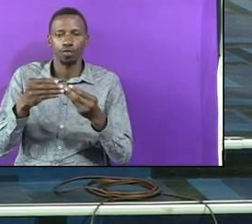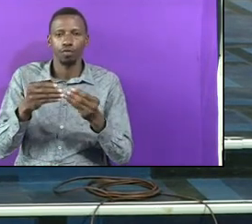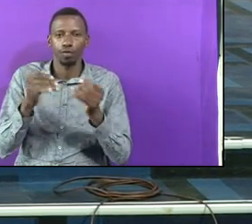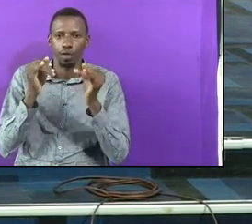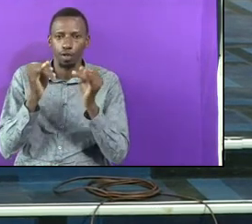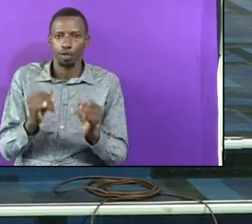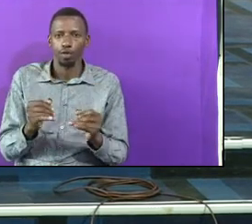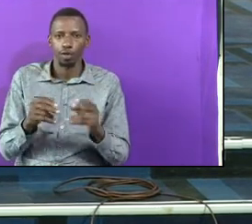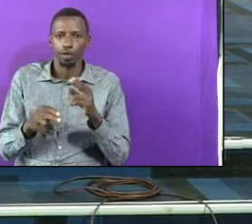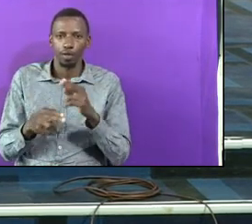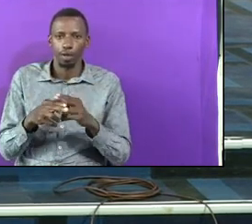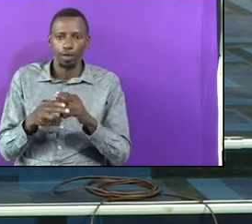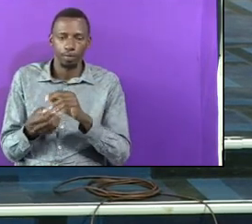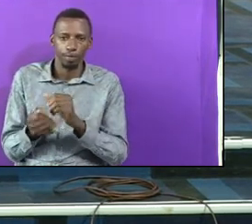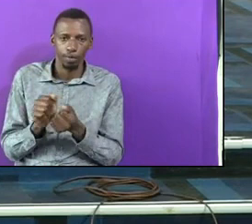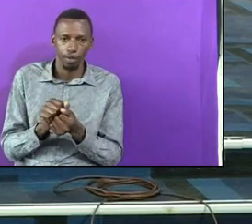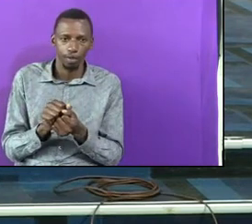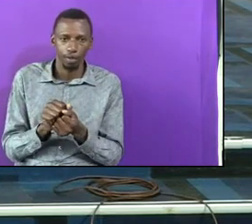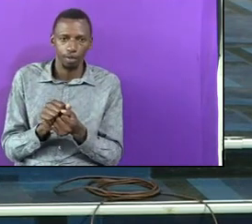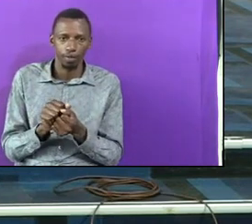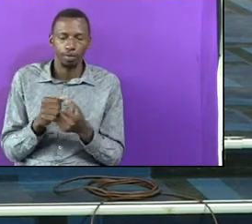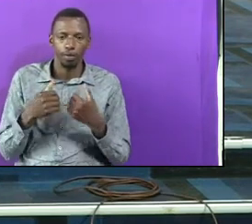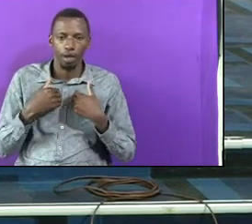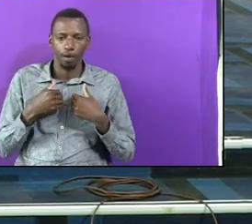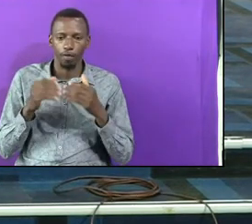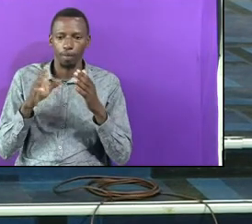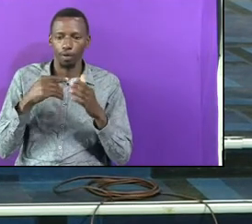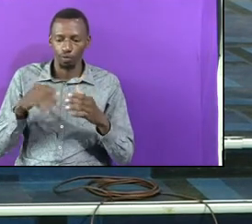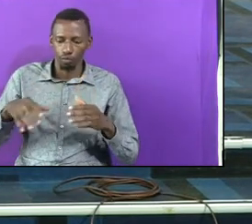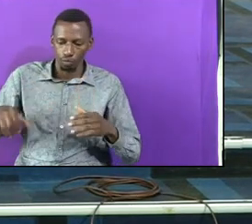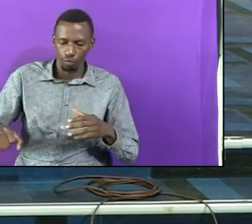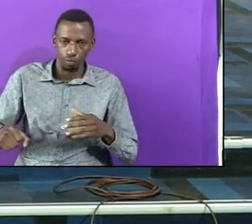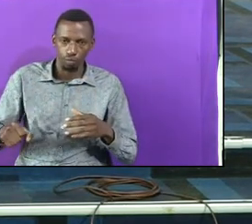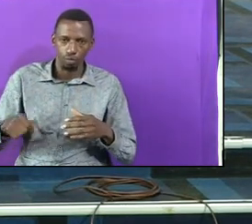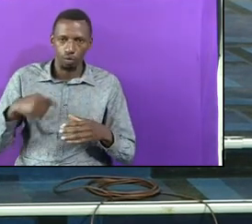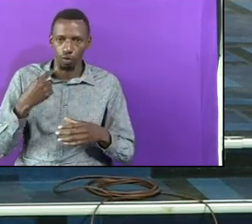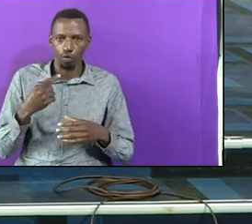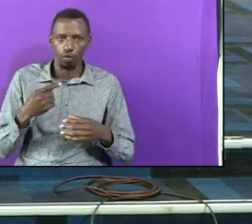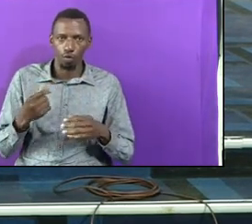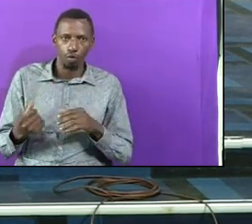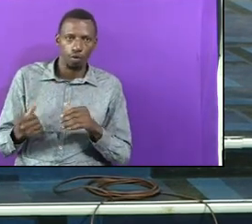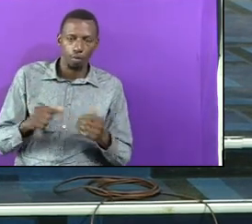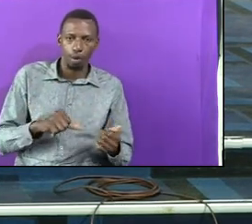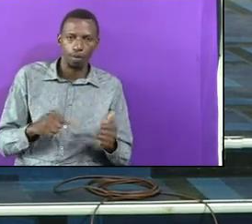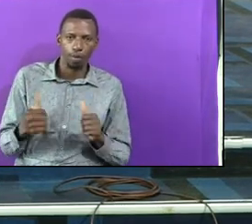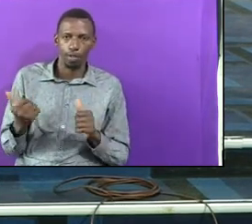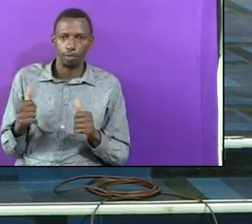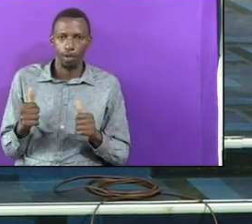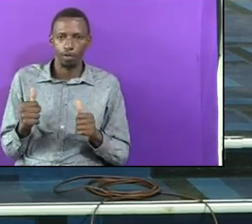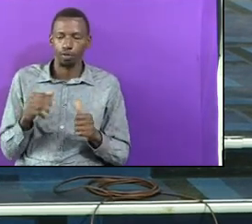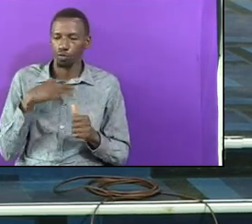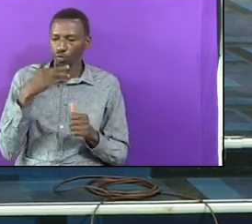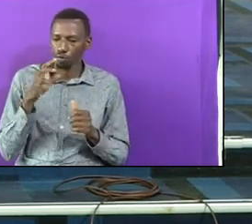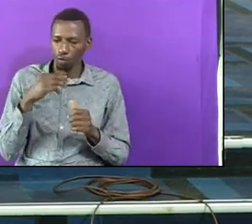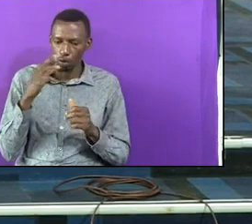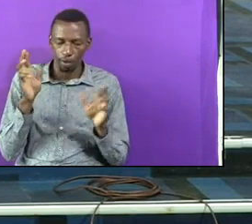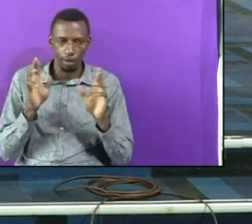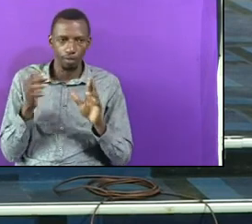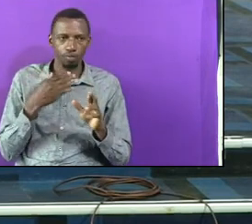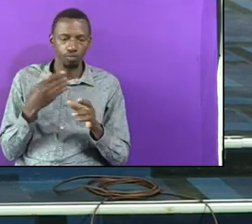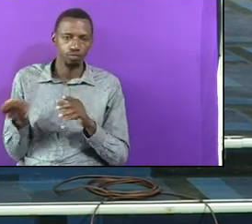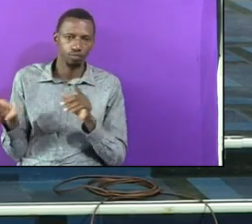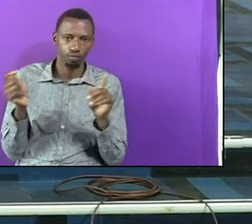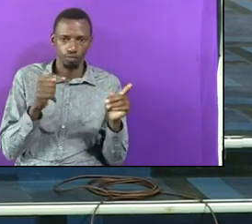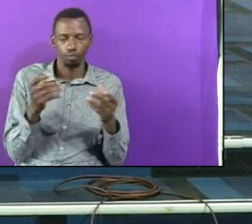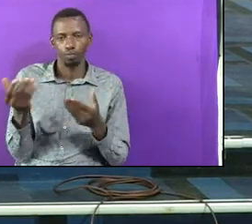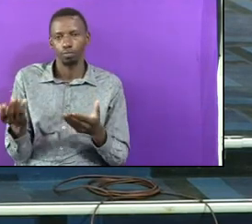There Is Also Somebody That You Are Holding That Has Not Been Baptized That Is Willing That They May Be Brought Up To God Come With